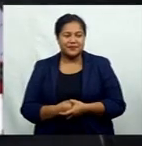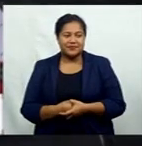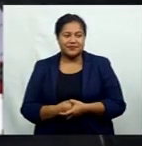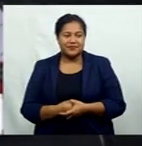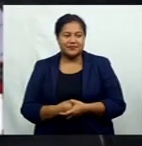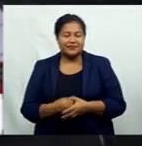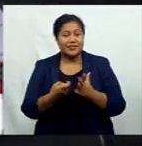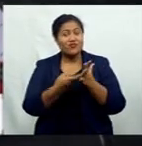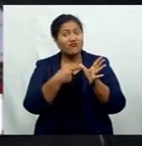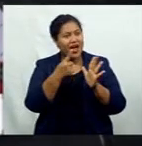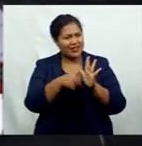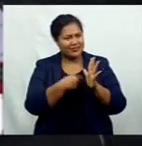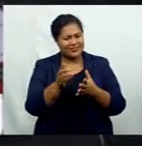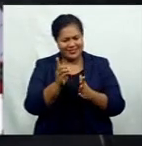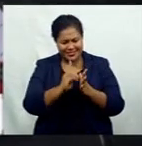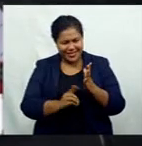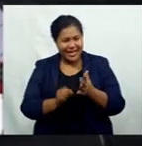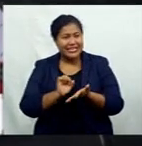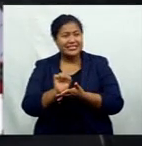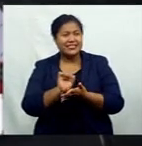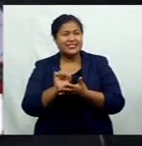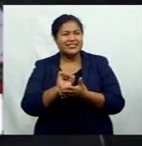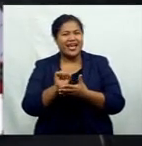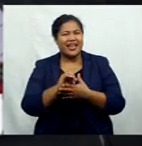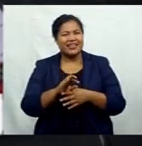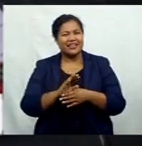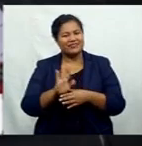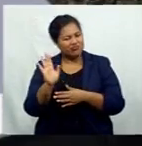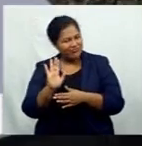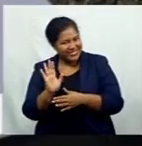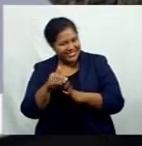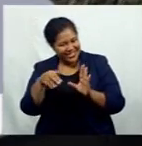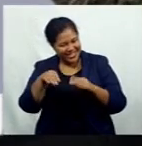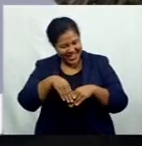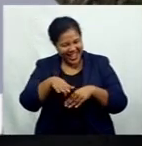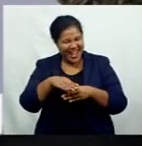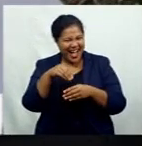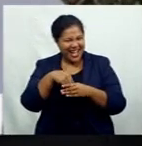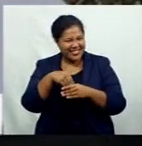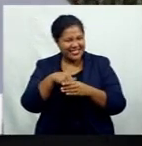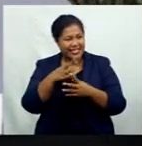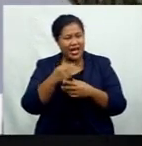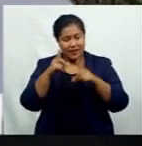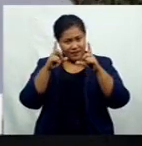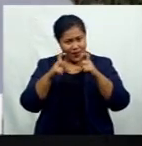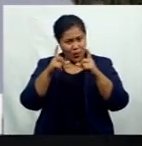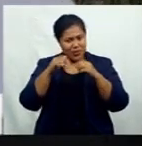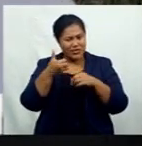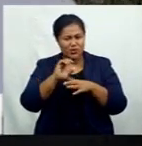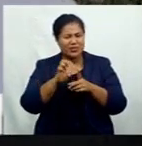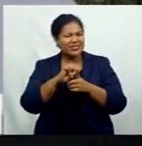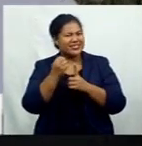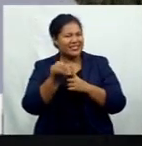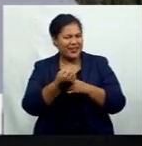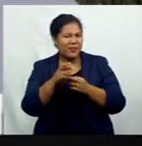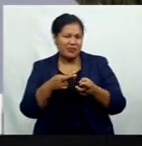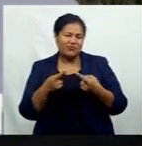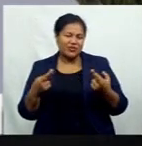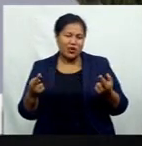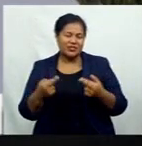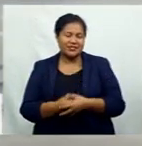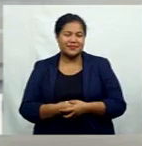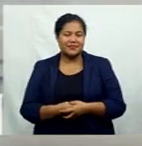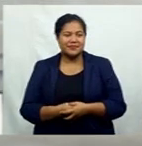Raj has been designing and selling greeting cards, crotchets, and personalized products using environmentally friendly products.